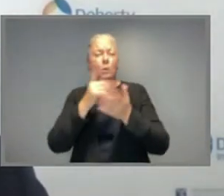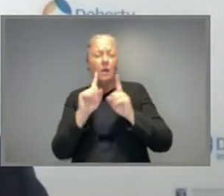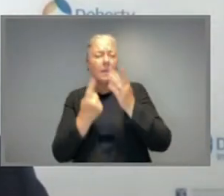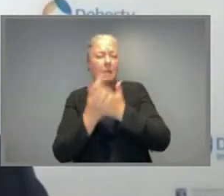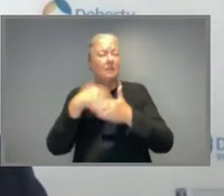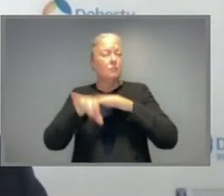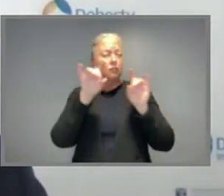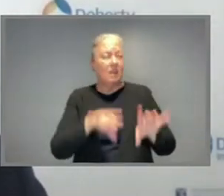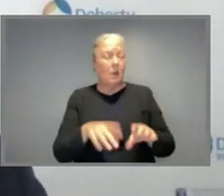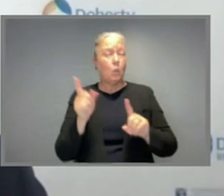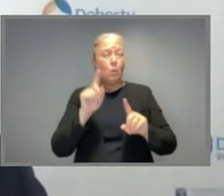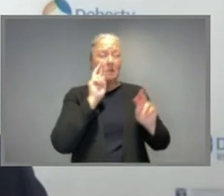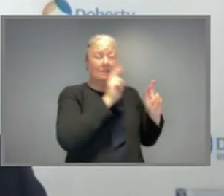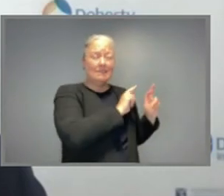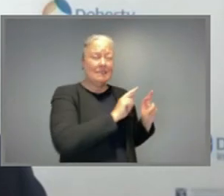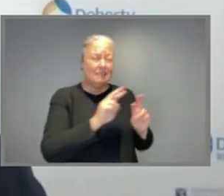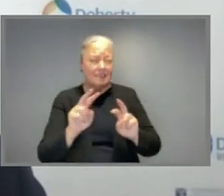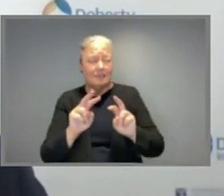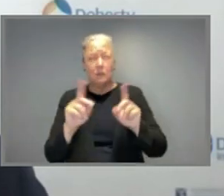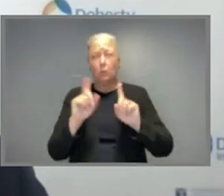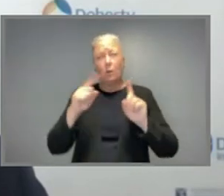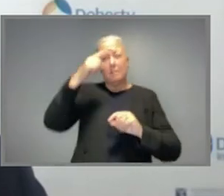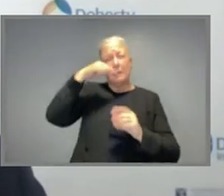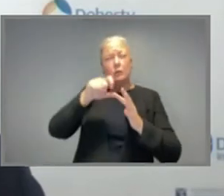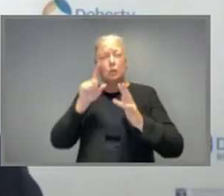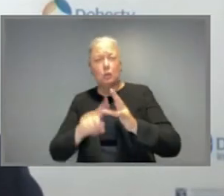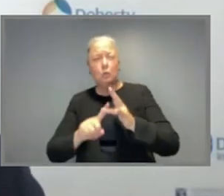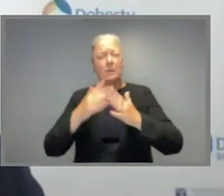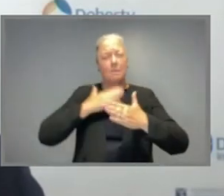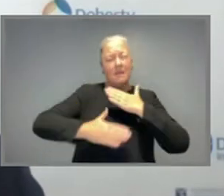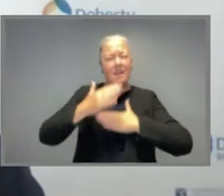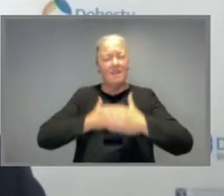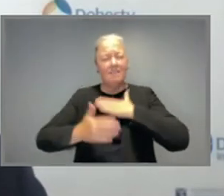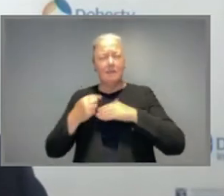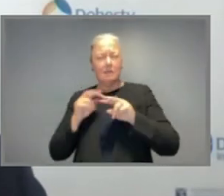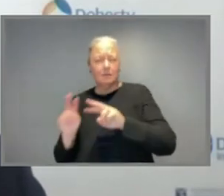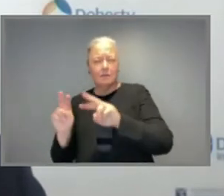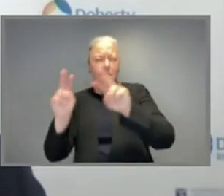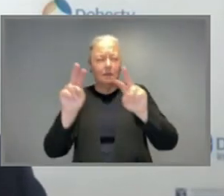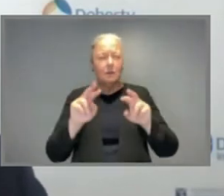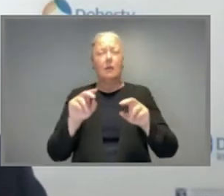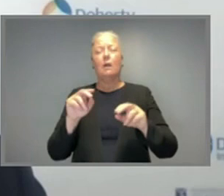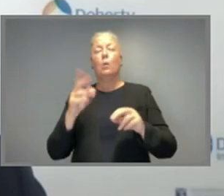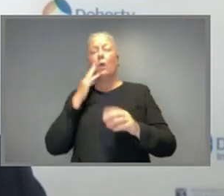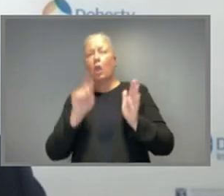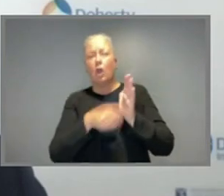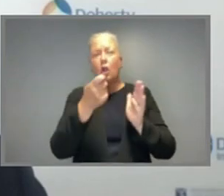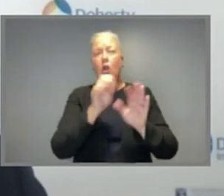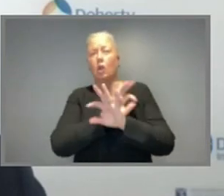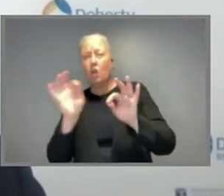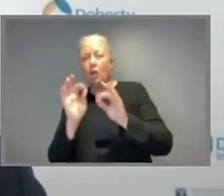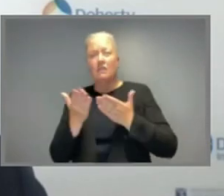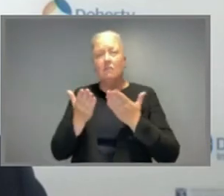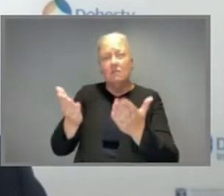they have seen the population behave, how we see mobility patterns in response to different restrictions, and how those levels of restriction have been